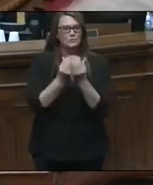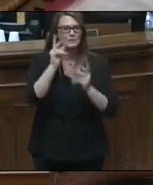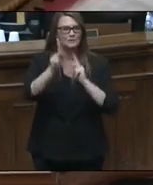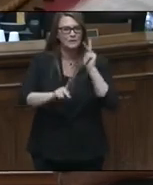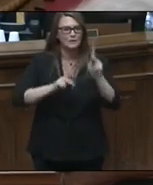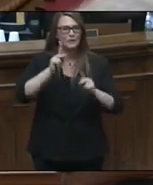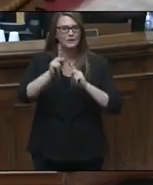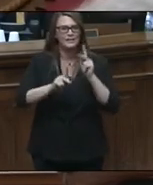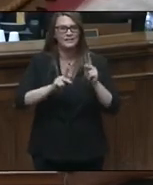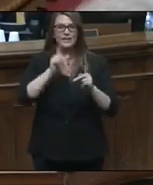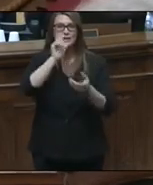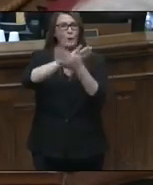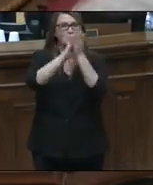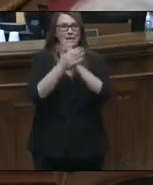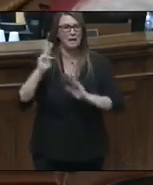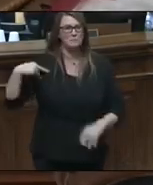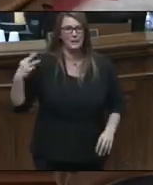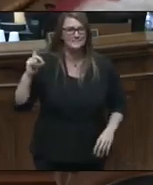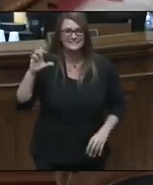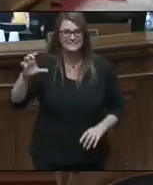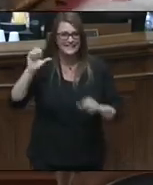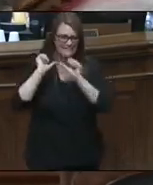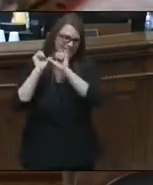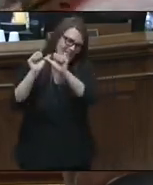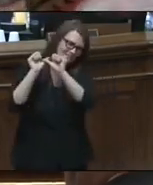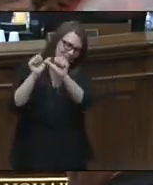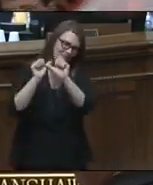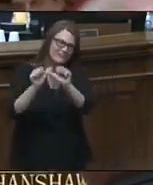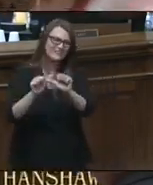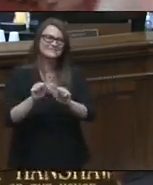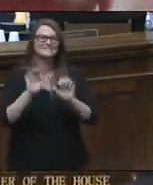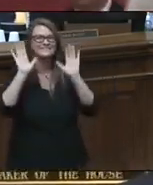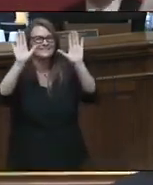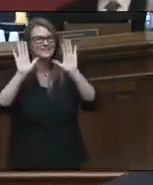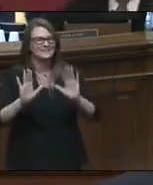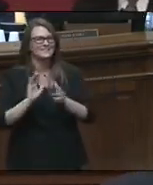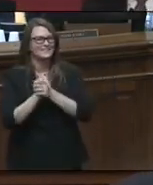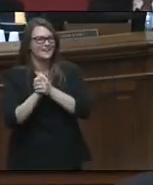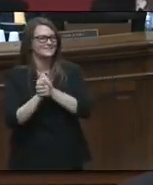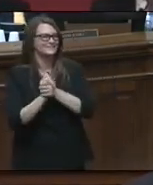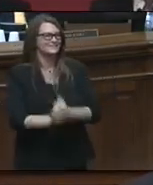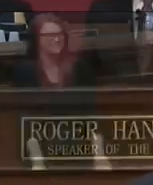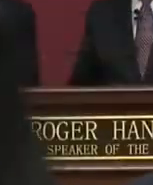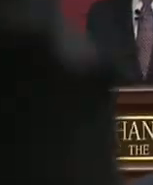Don't become DC. Keep it going. Way to go, West Virginia. Proud of you.